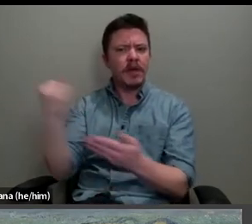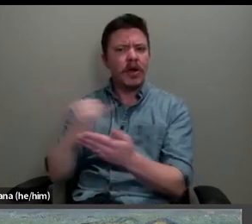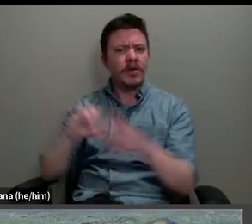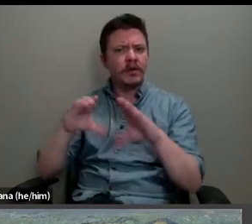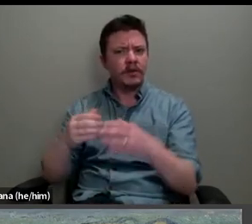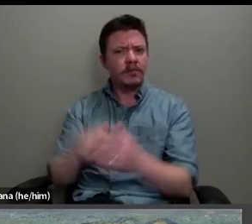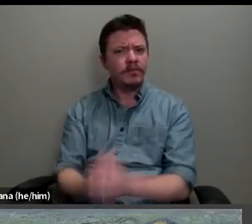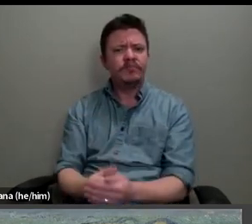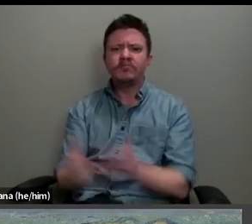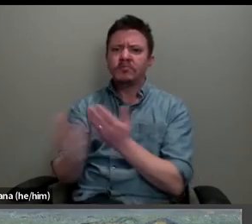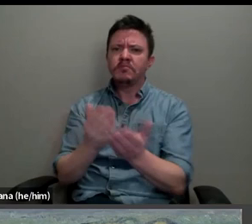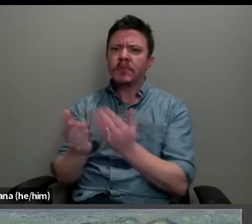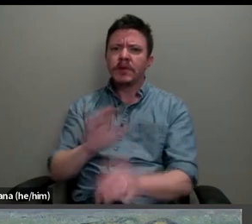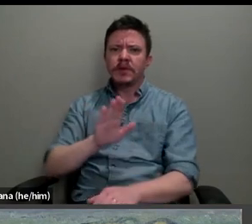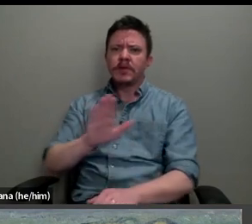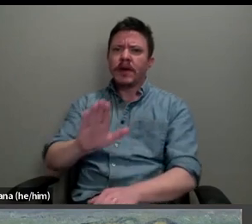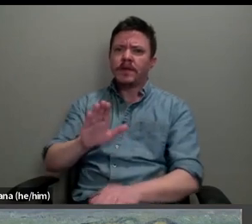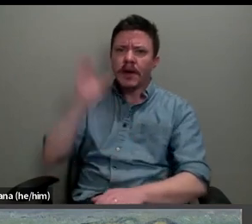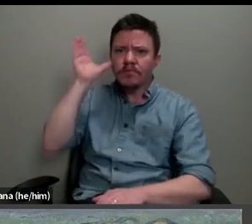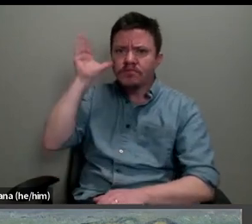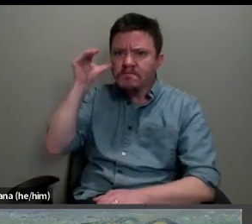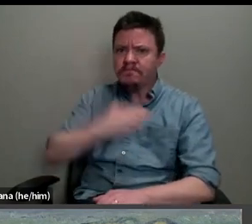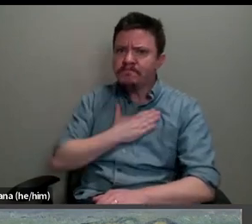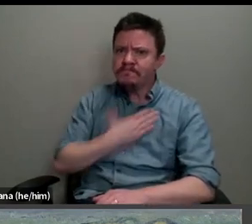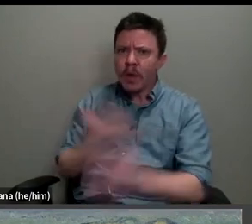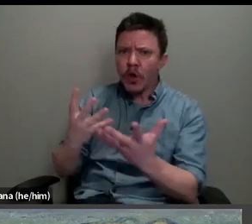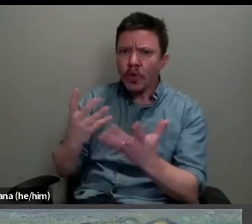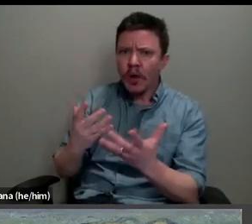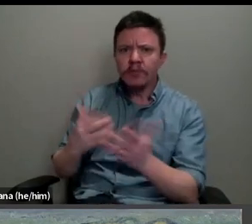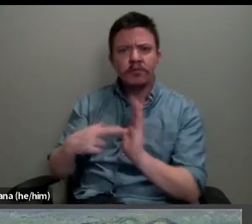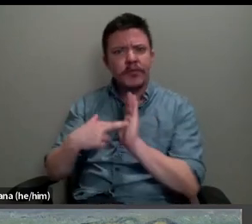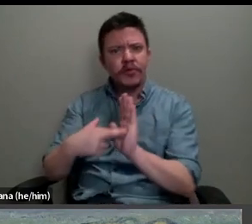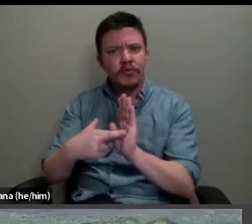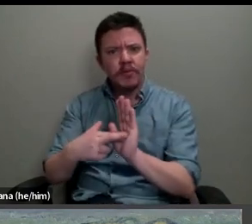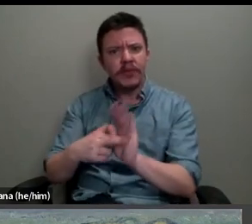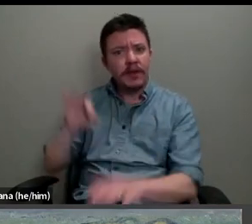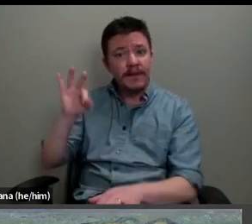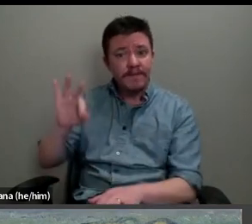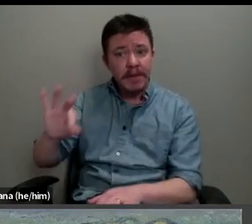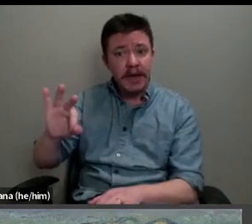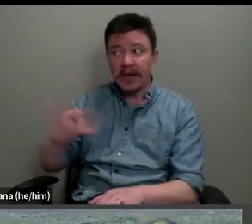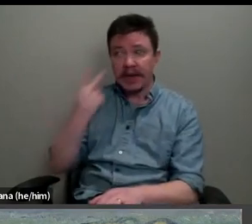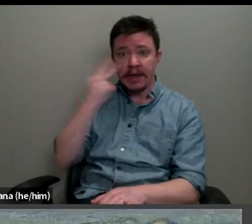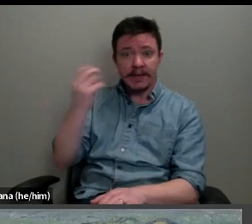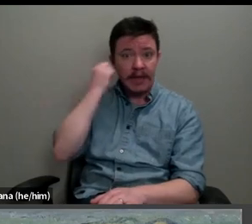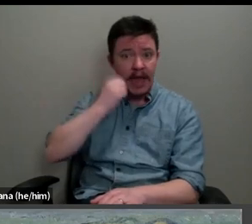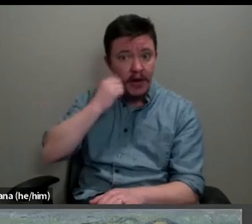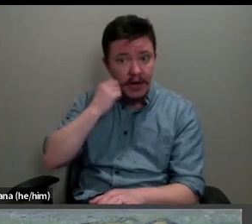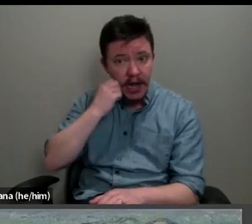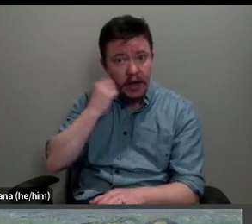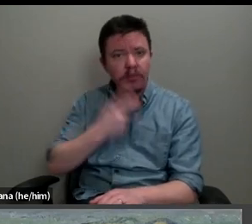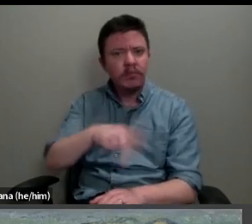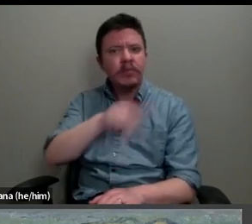their dominant will to represent the femininity closest to hand. Personal domestic